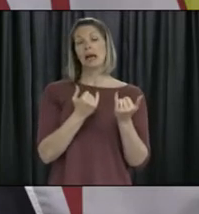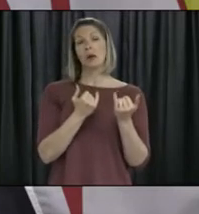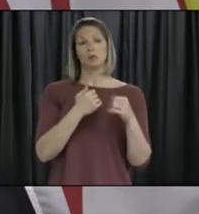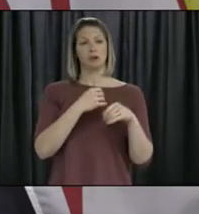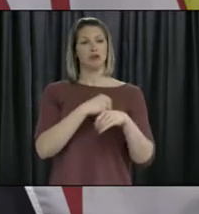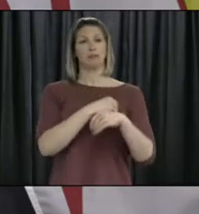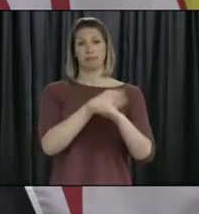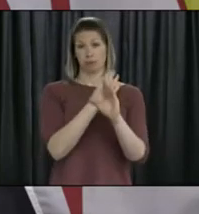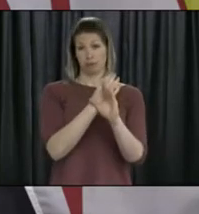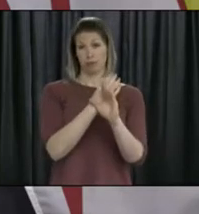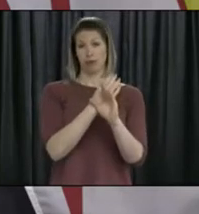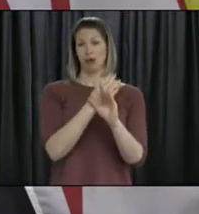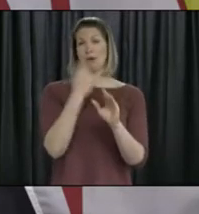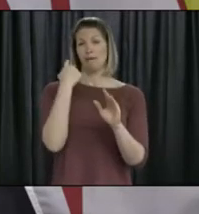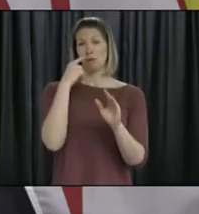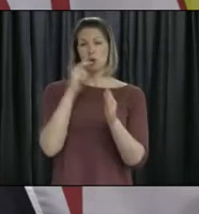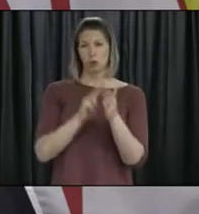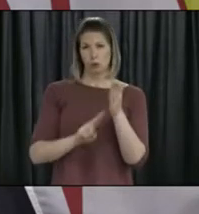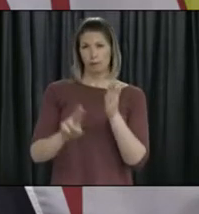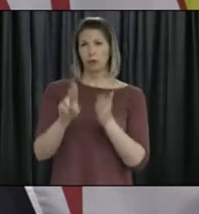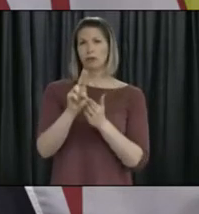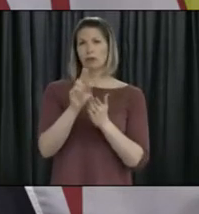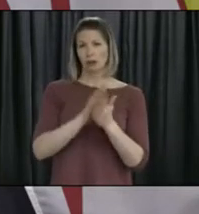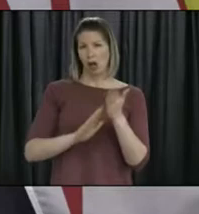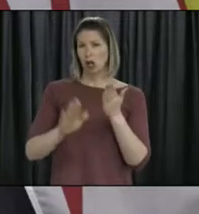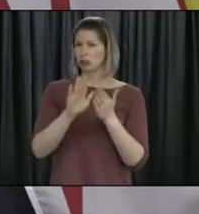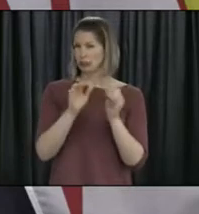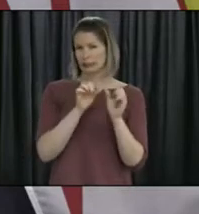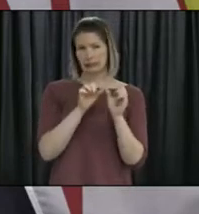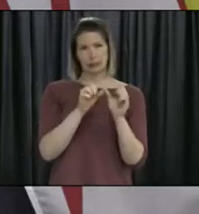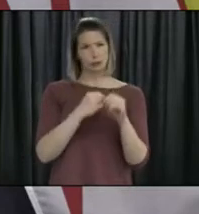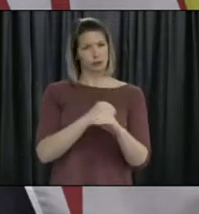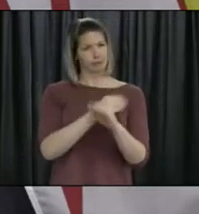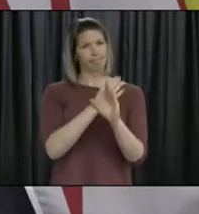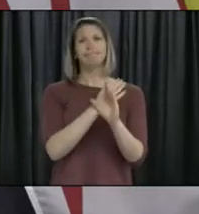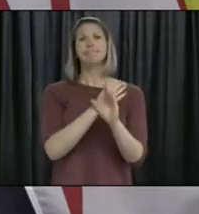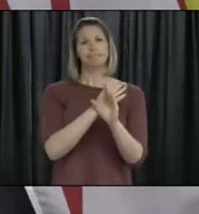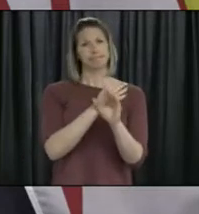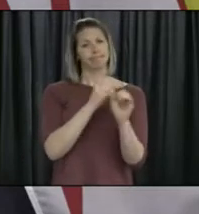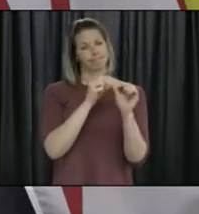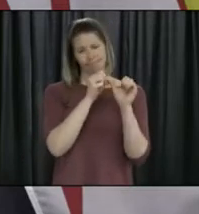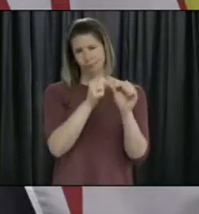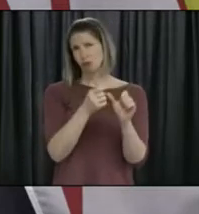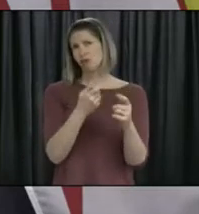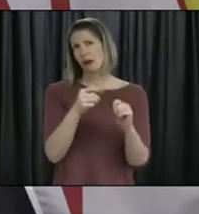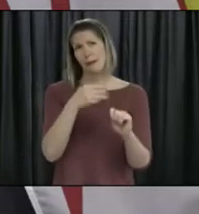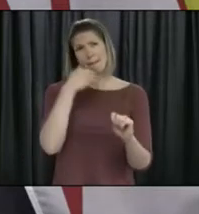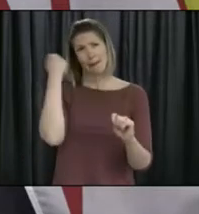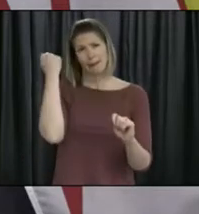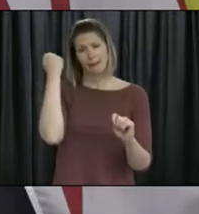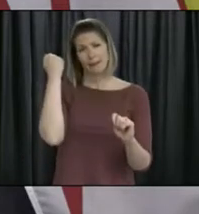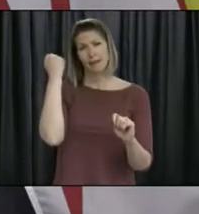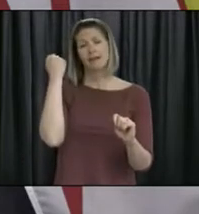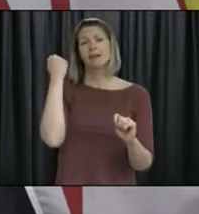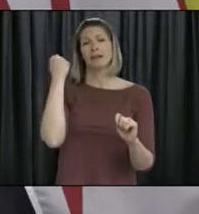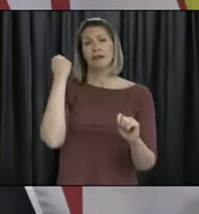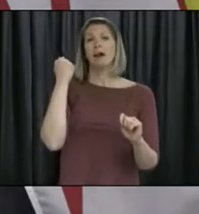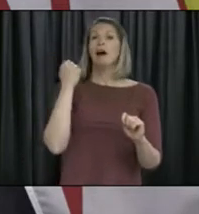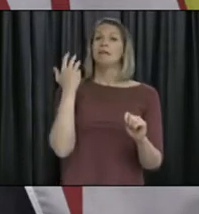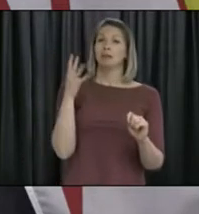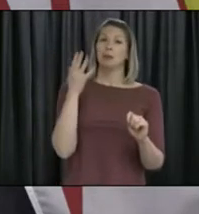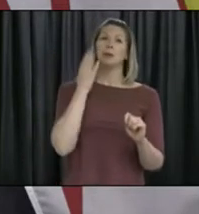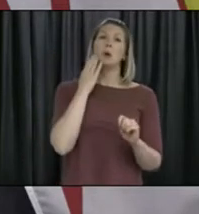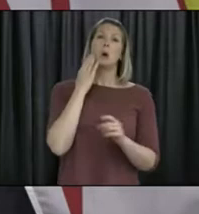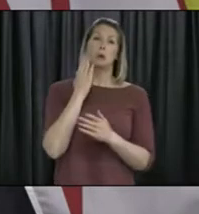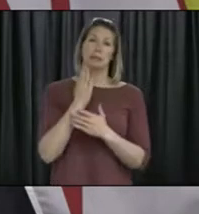that has to happen be online or virtual as much as possible, recognizing, of course, that some